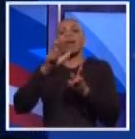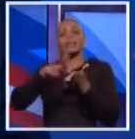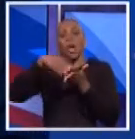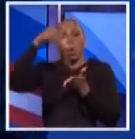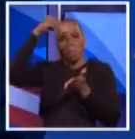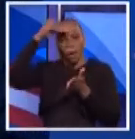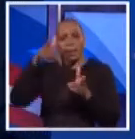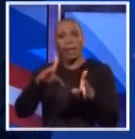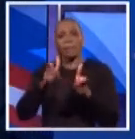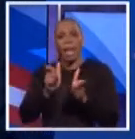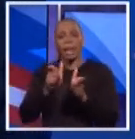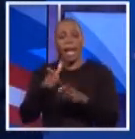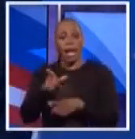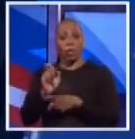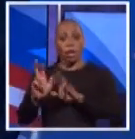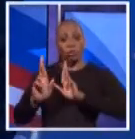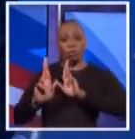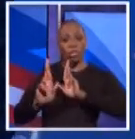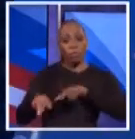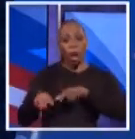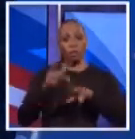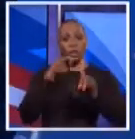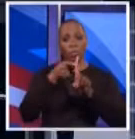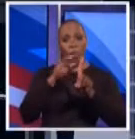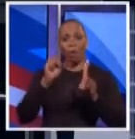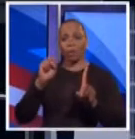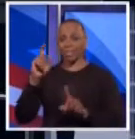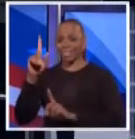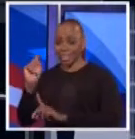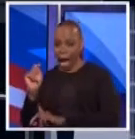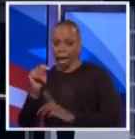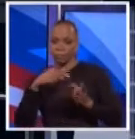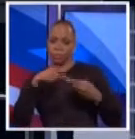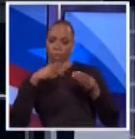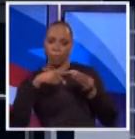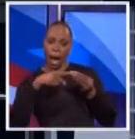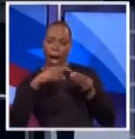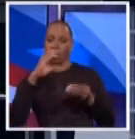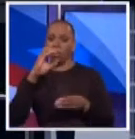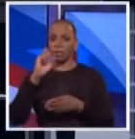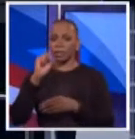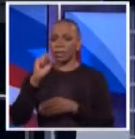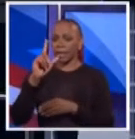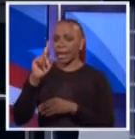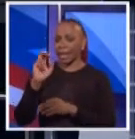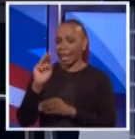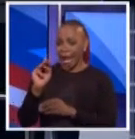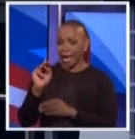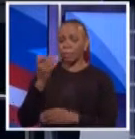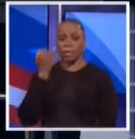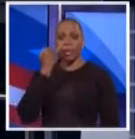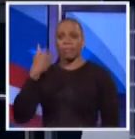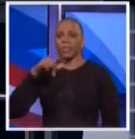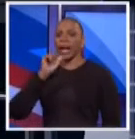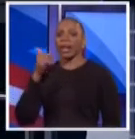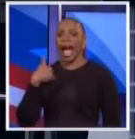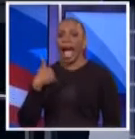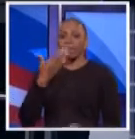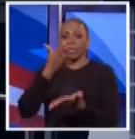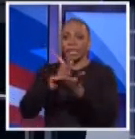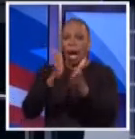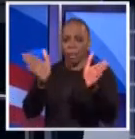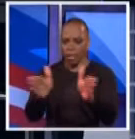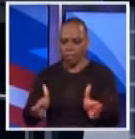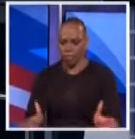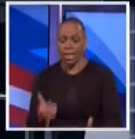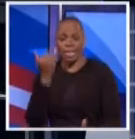immediately. Let me very quickly respond to your point, Scott, about claims. We would not have had many of those claims about stop and frisk if we had not had a